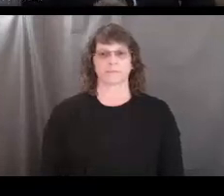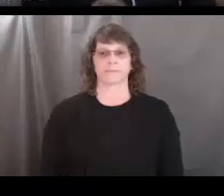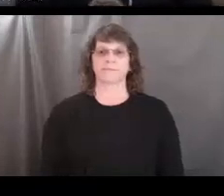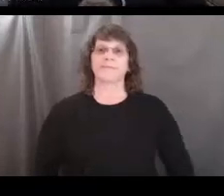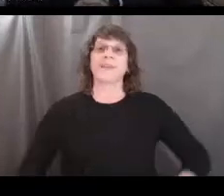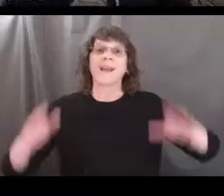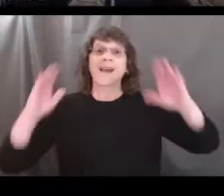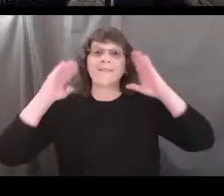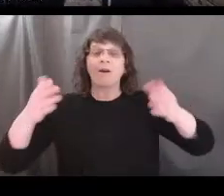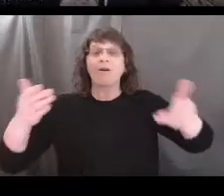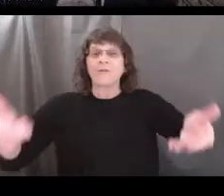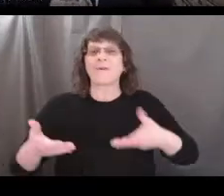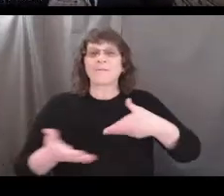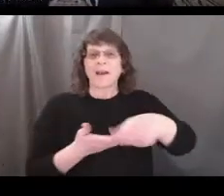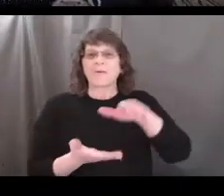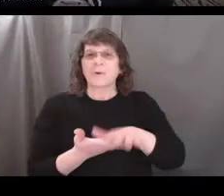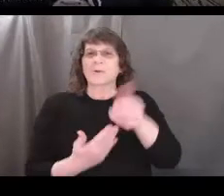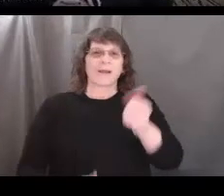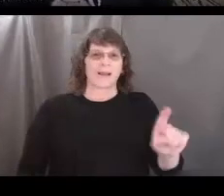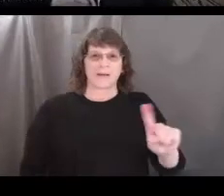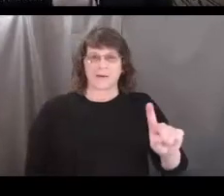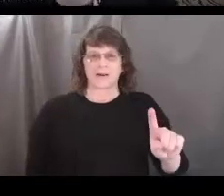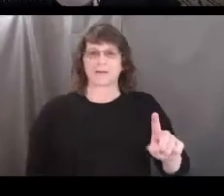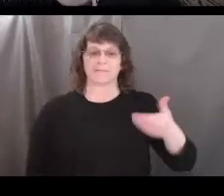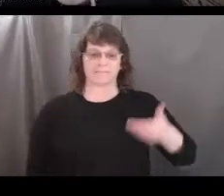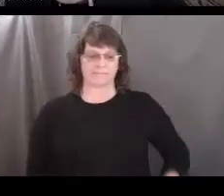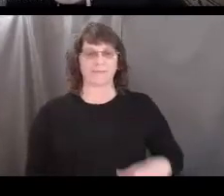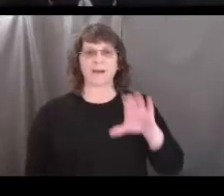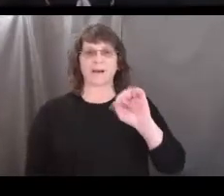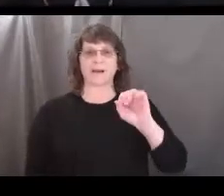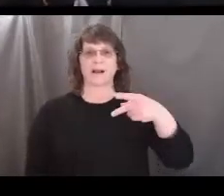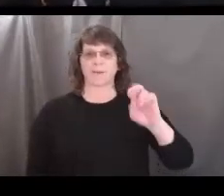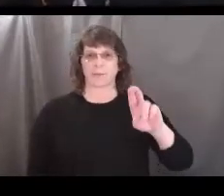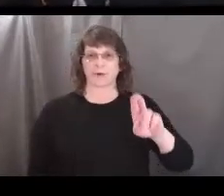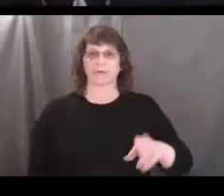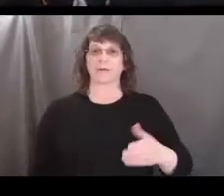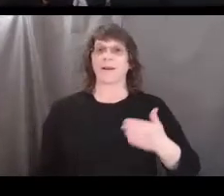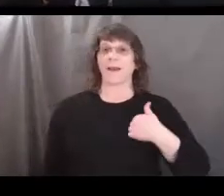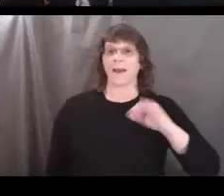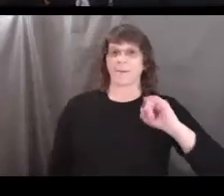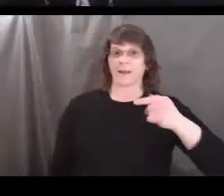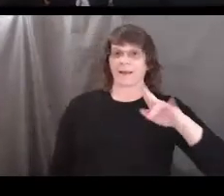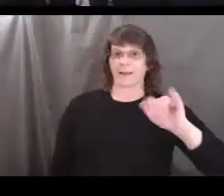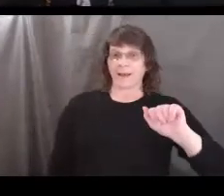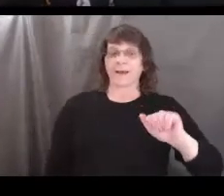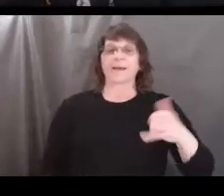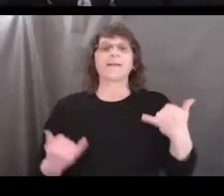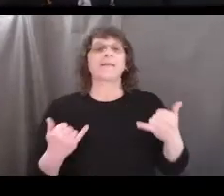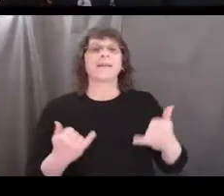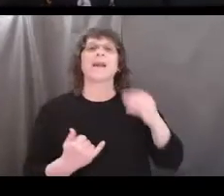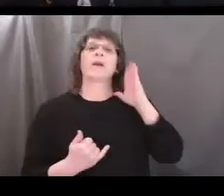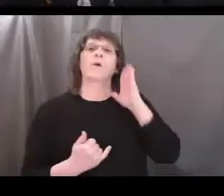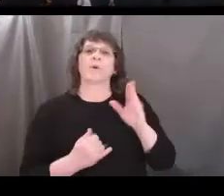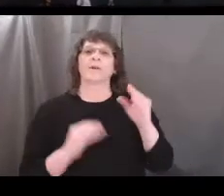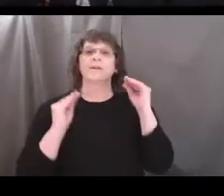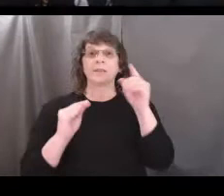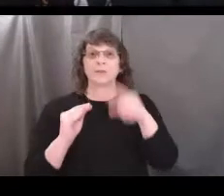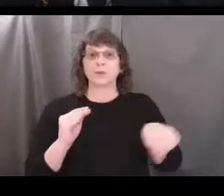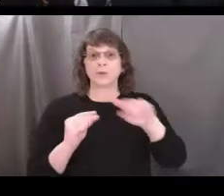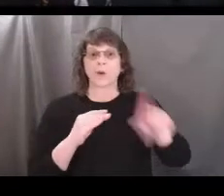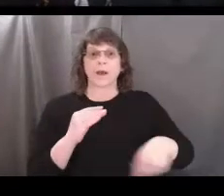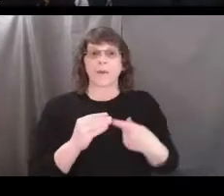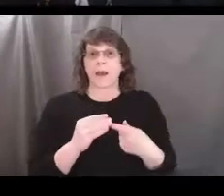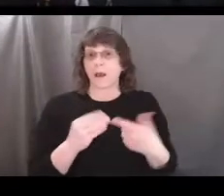Hello and welcome to Outdoor School Anywhere. My name is Copper and I'm Akilah and today we're going to be teaching you